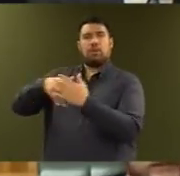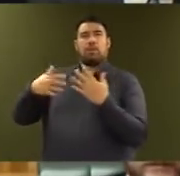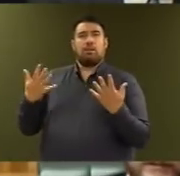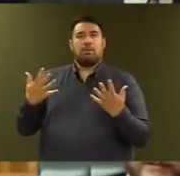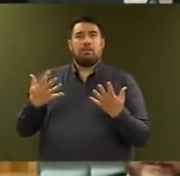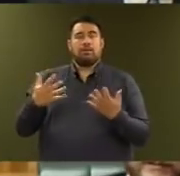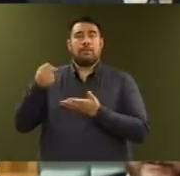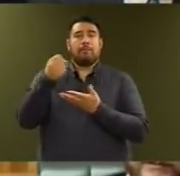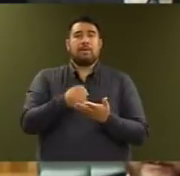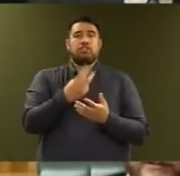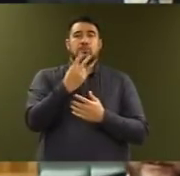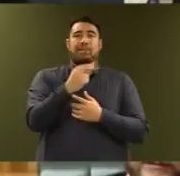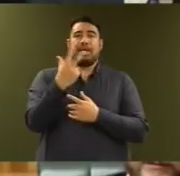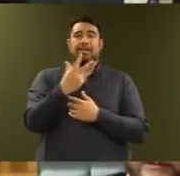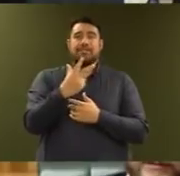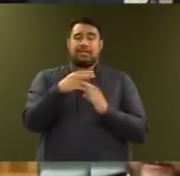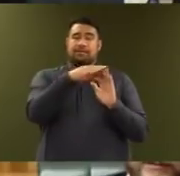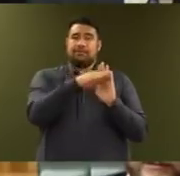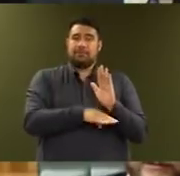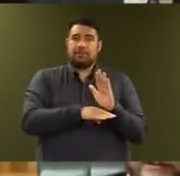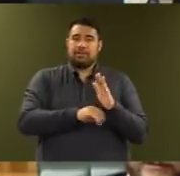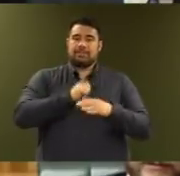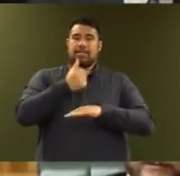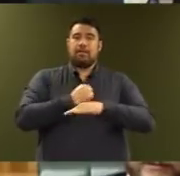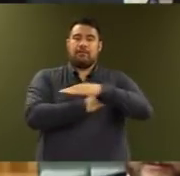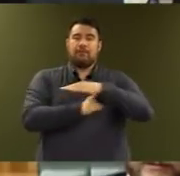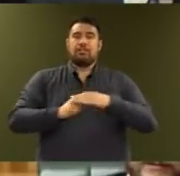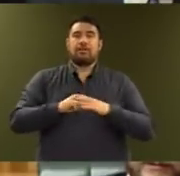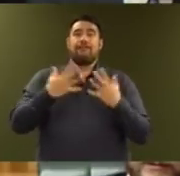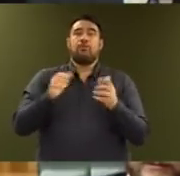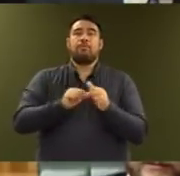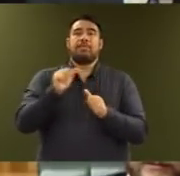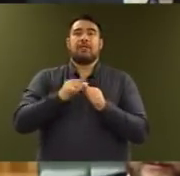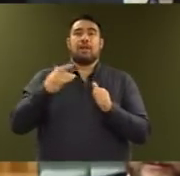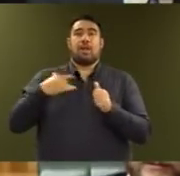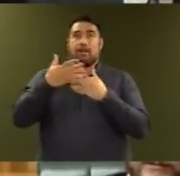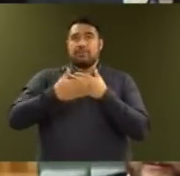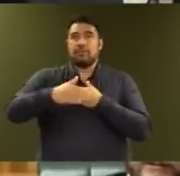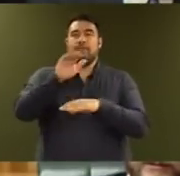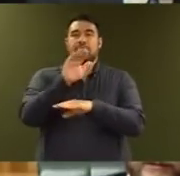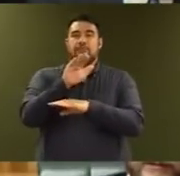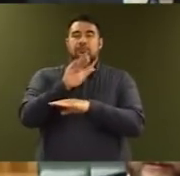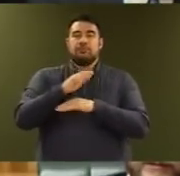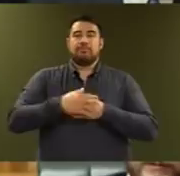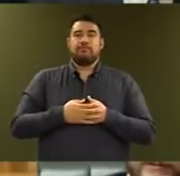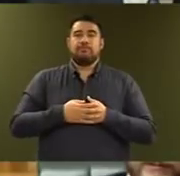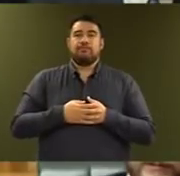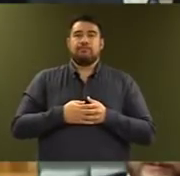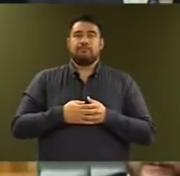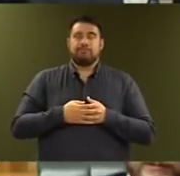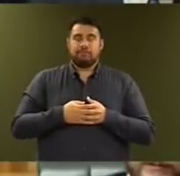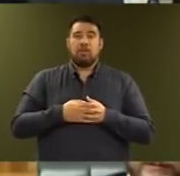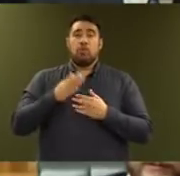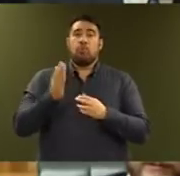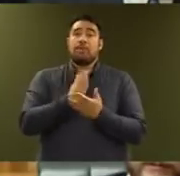foundations for New Zealanders to have better lives in the future. This starts with making sure that all New Zealanders